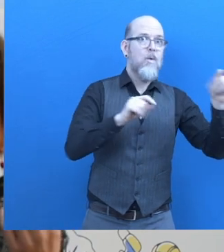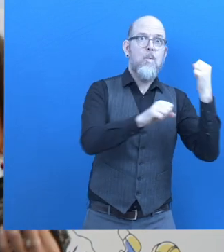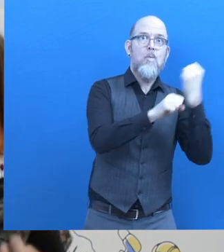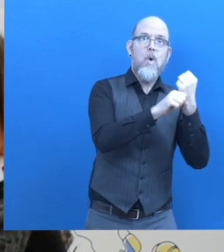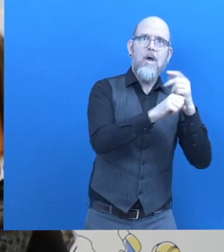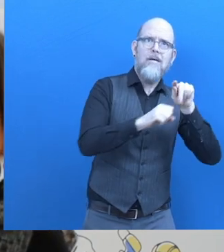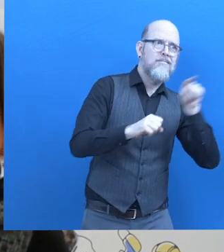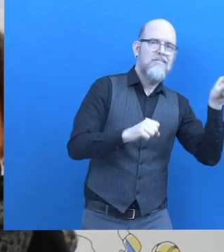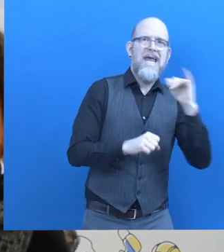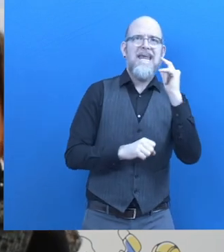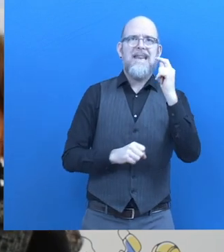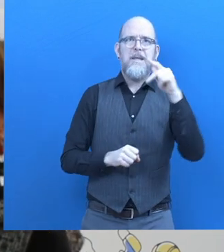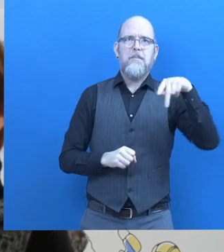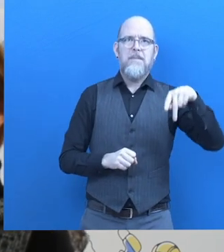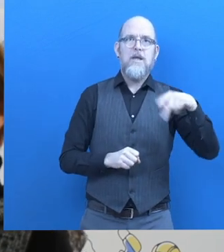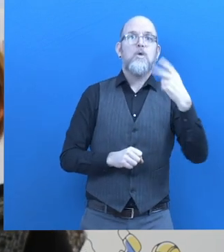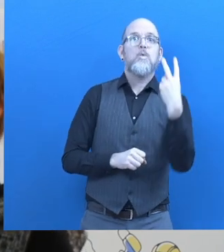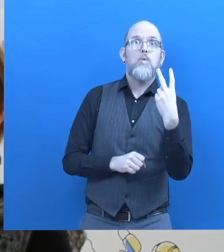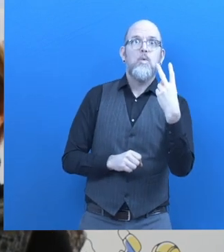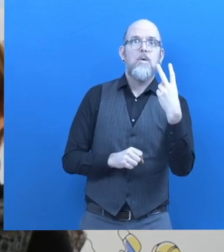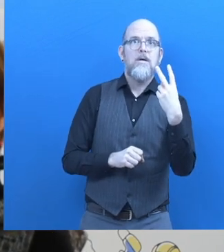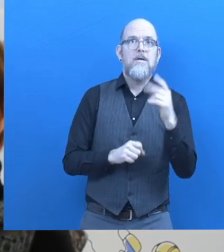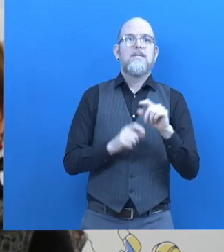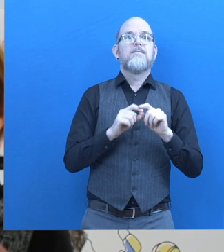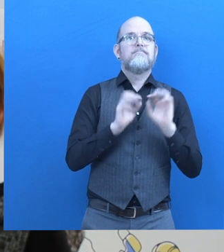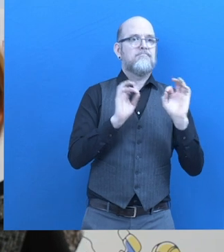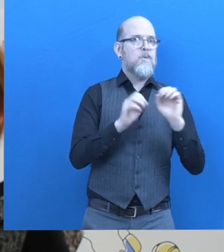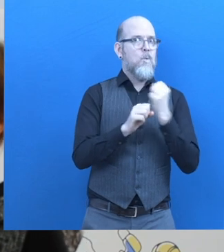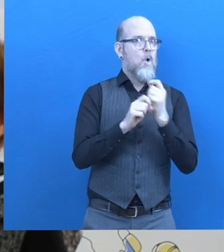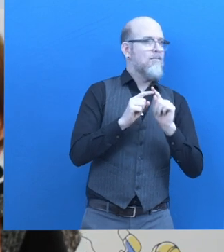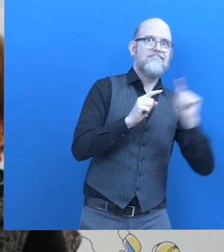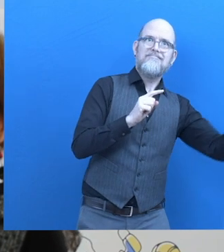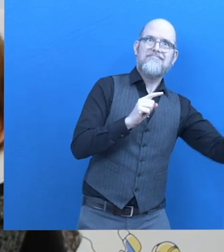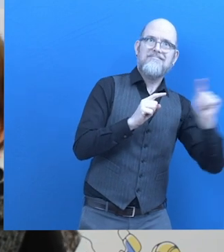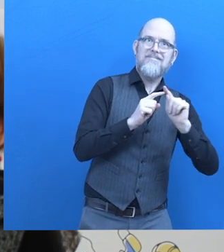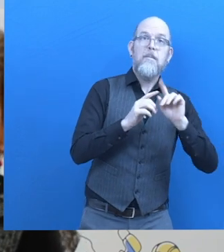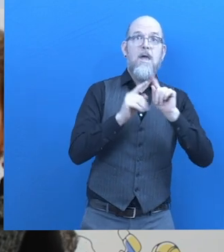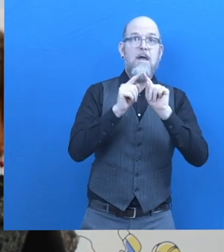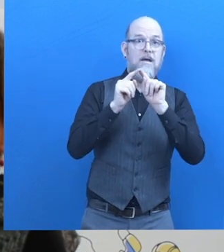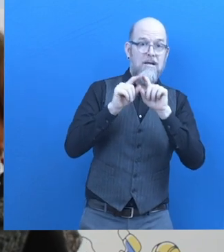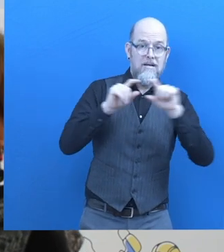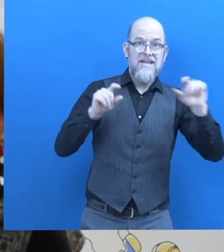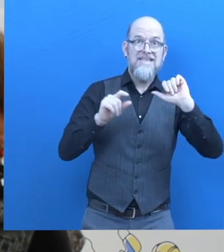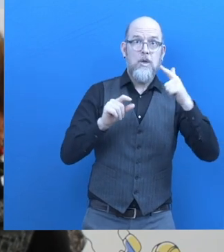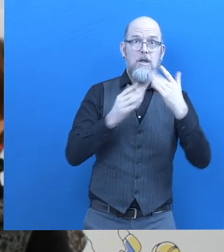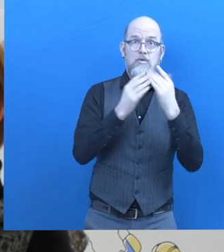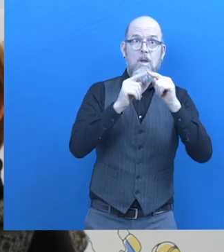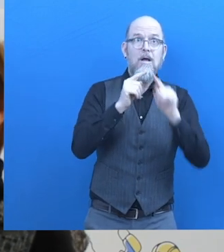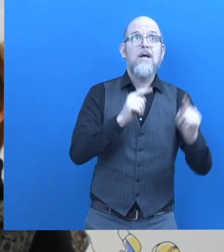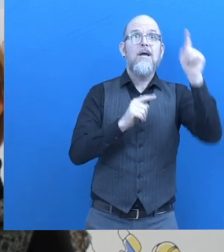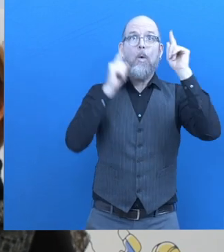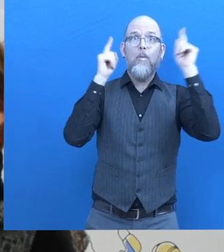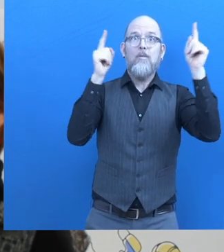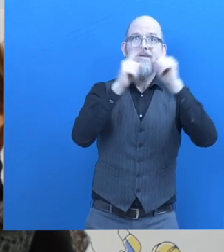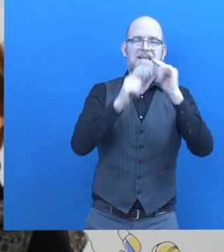secondary school and some enterprises and after that ITP 3 that combine